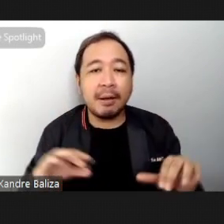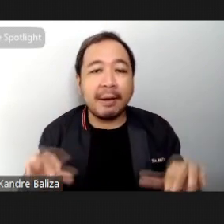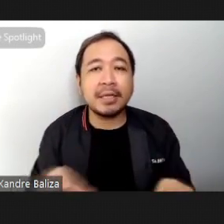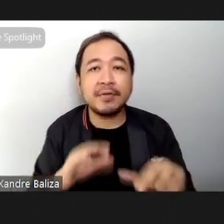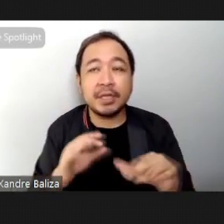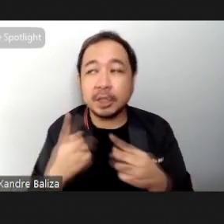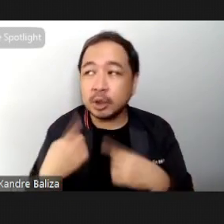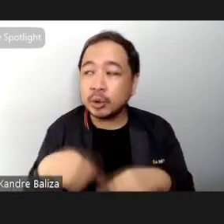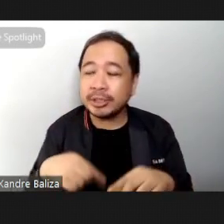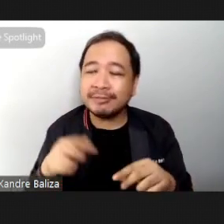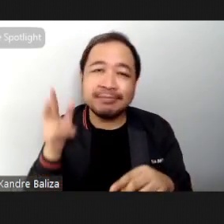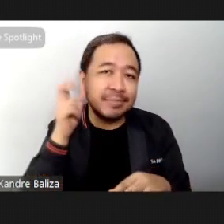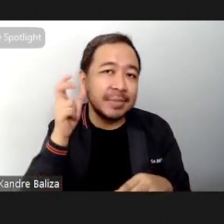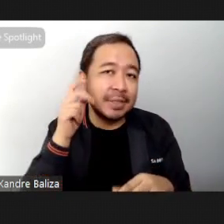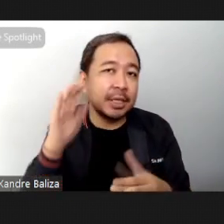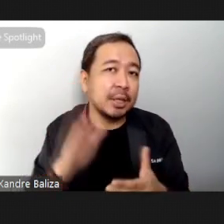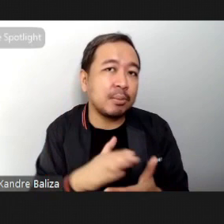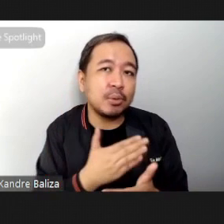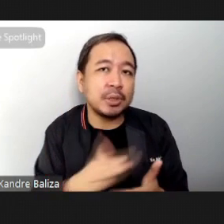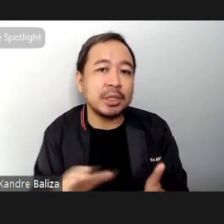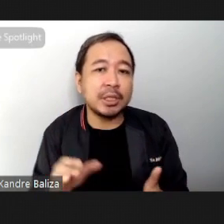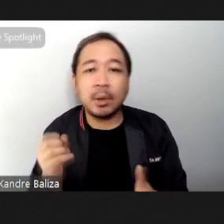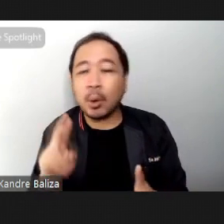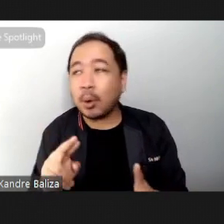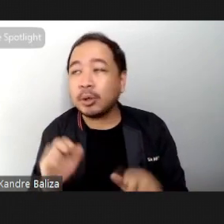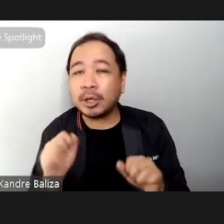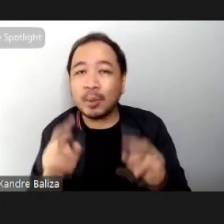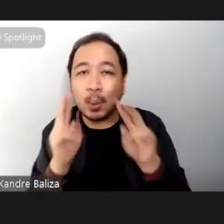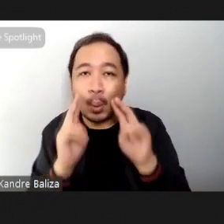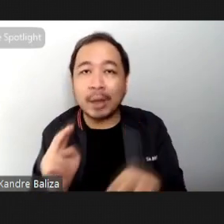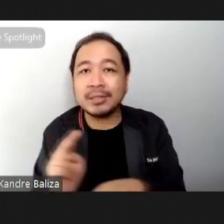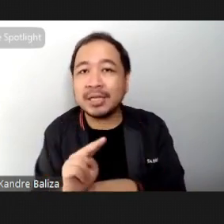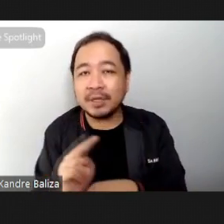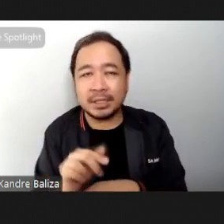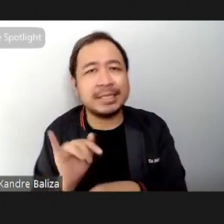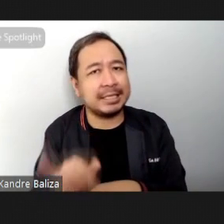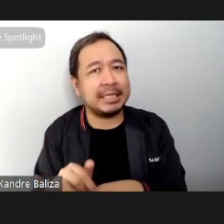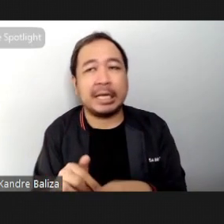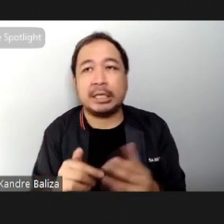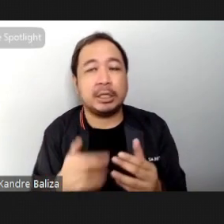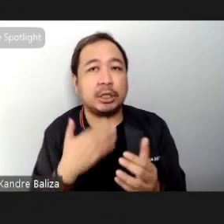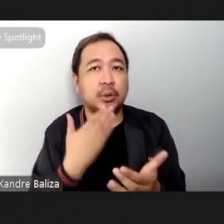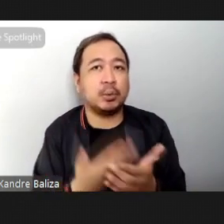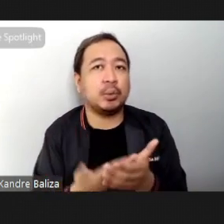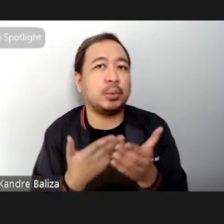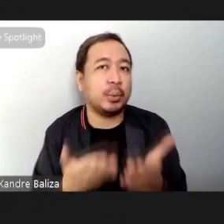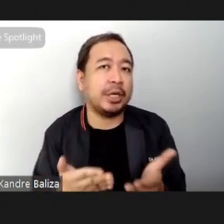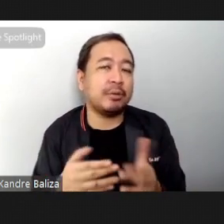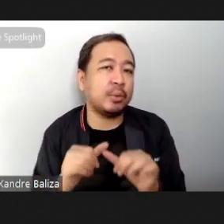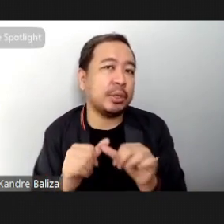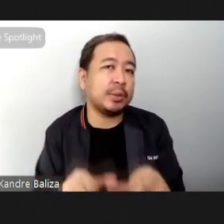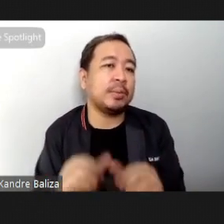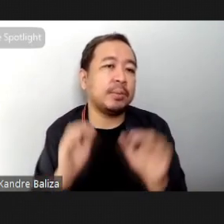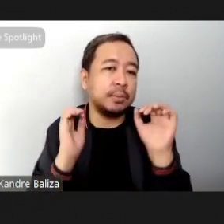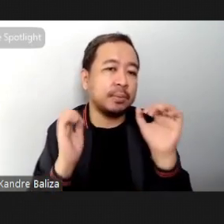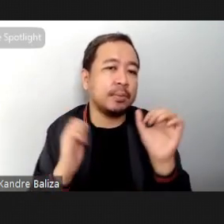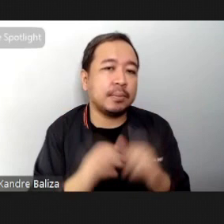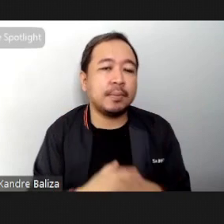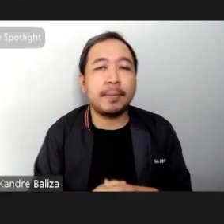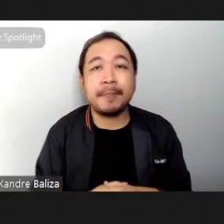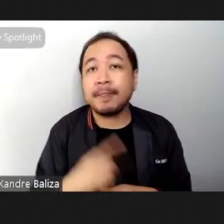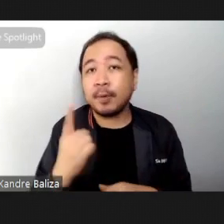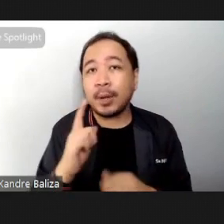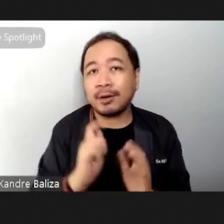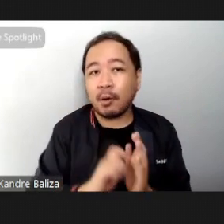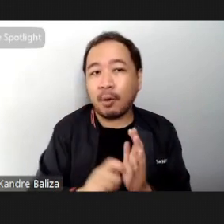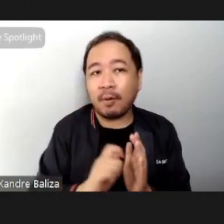music or even while you're watching Netflix it's a really good way to keep exercising one author phrased the mental health